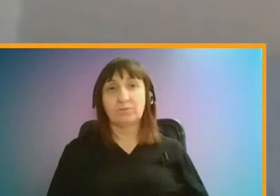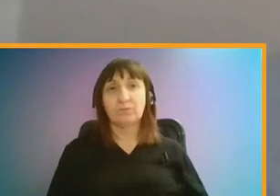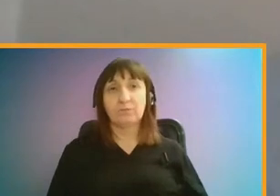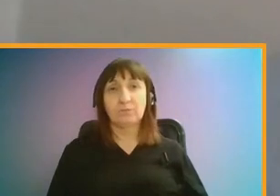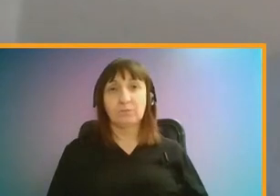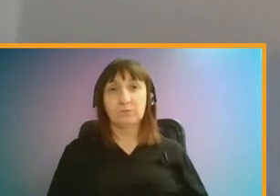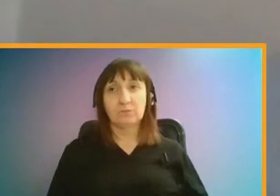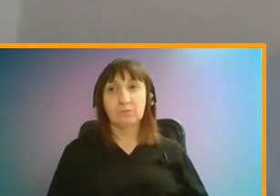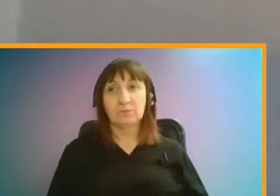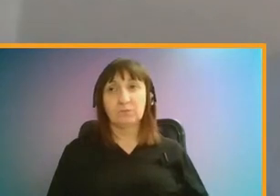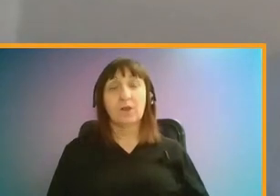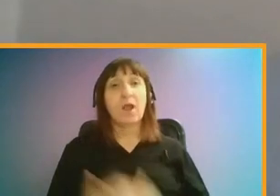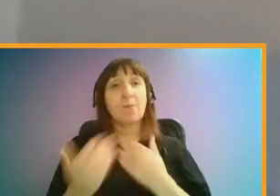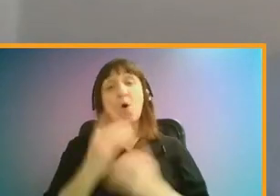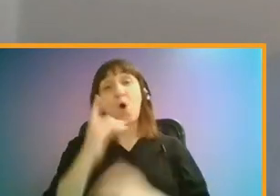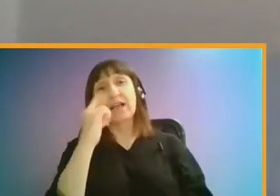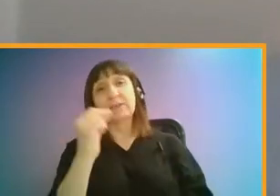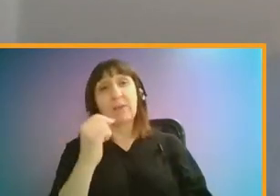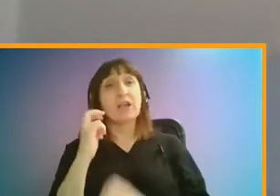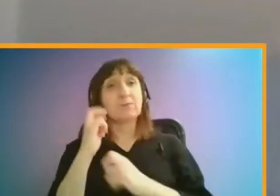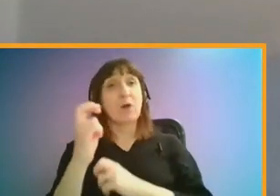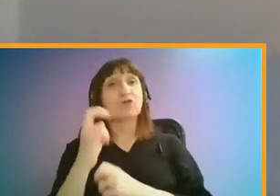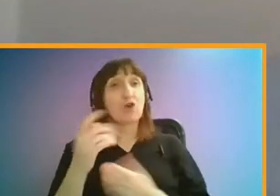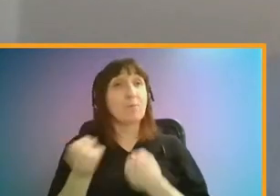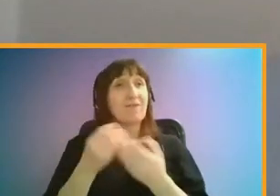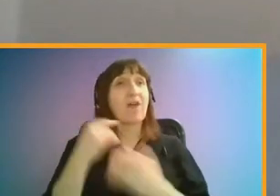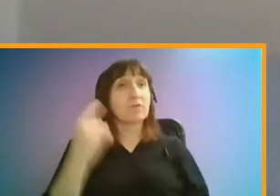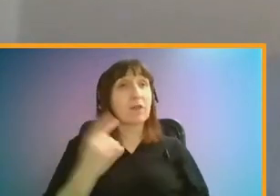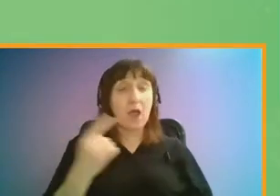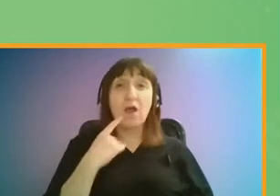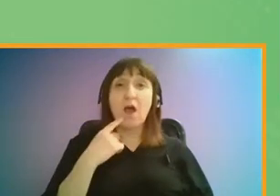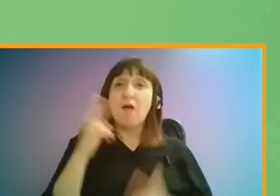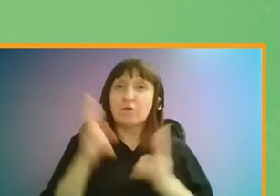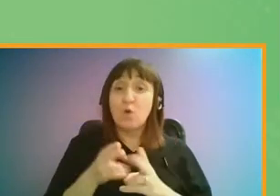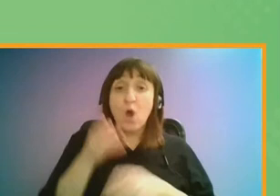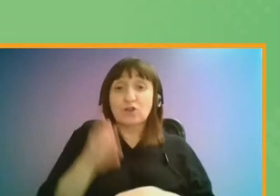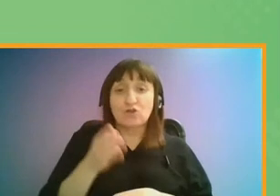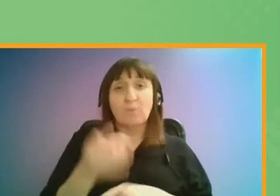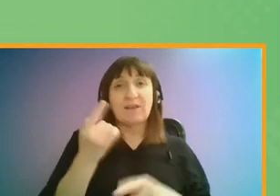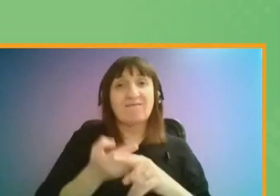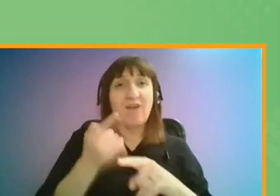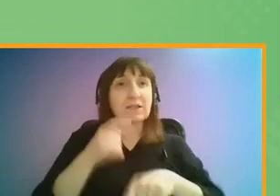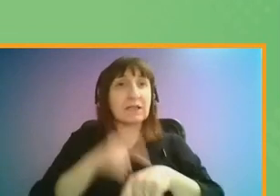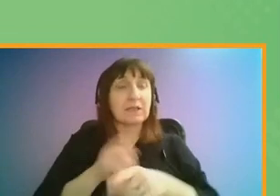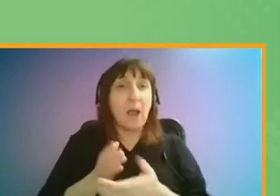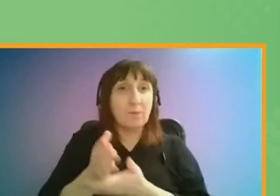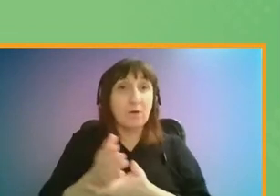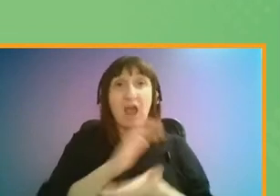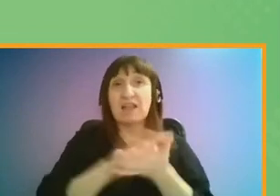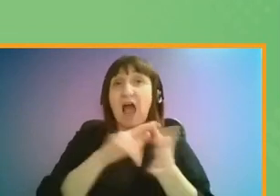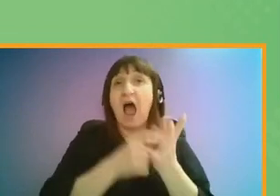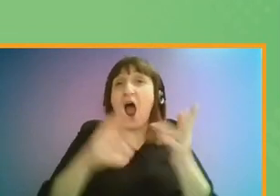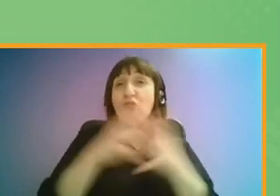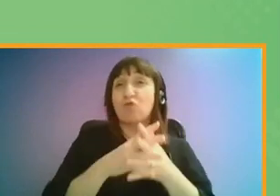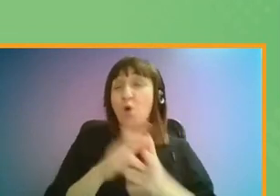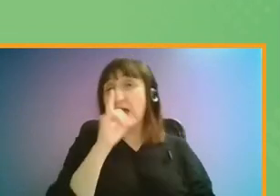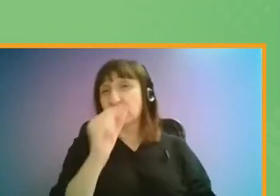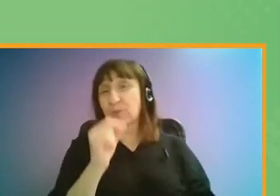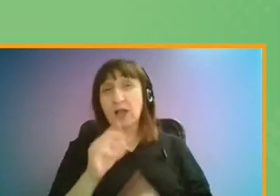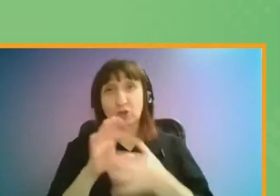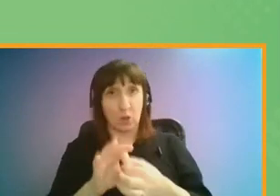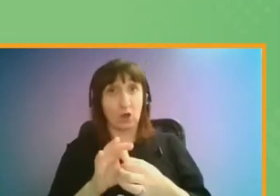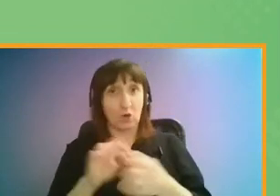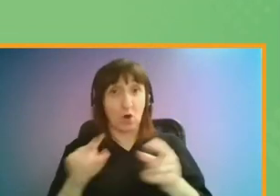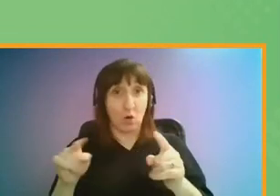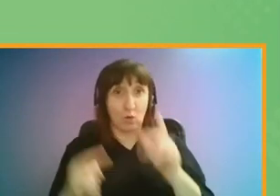More express bus routes could also be provided in London which have fewer stops and faster journey times. In Harrow for example an express route links the borough with